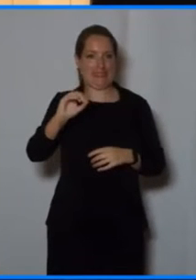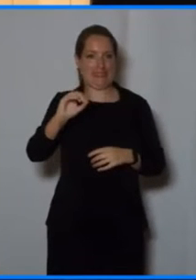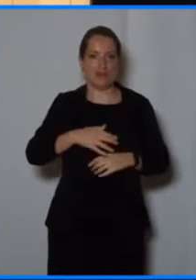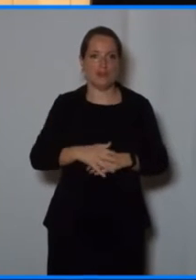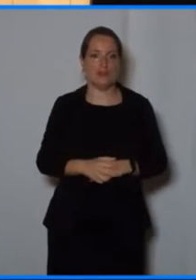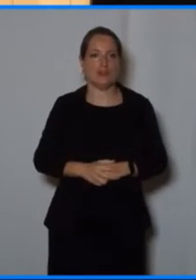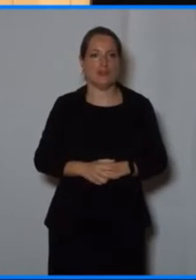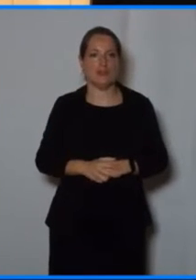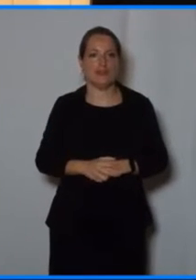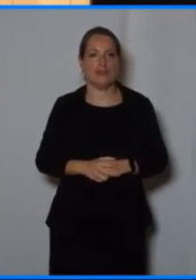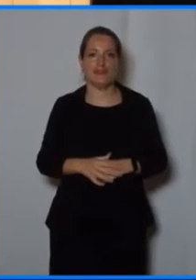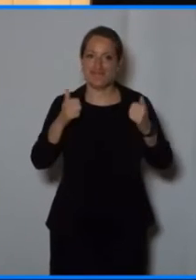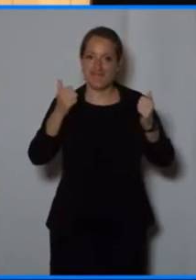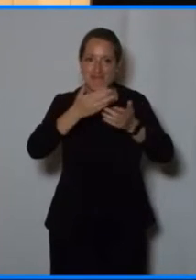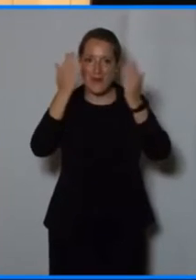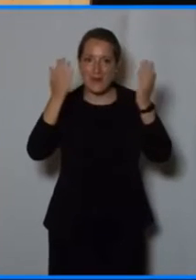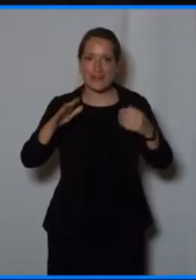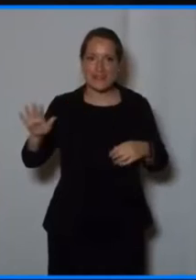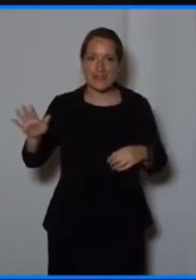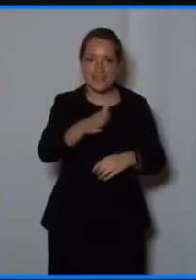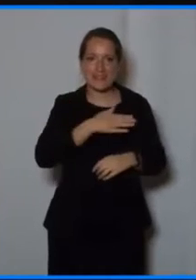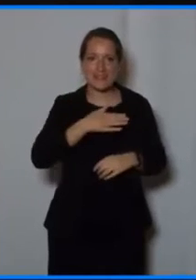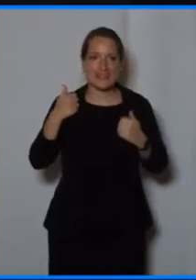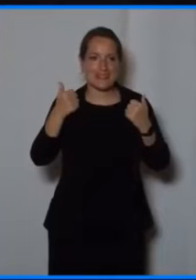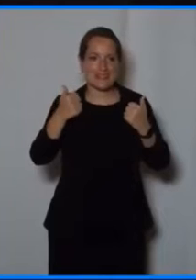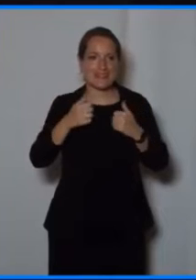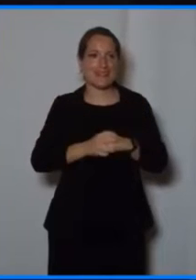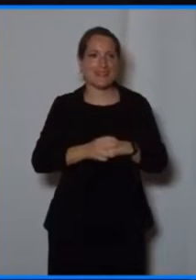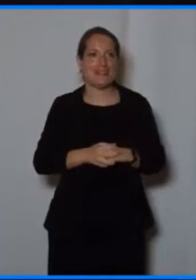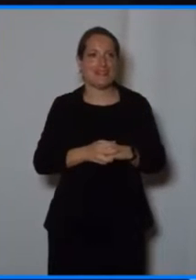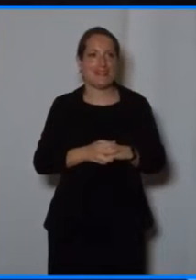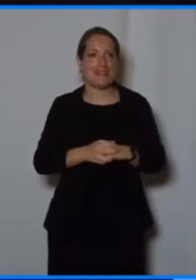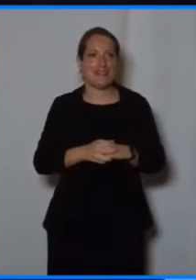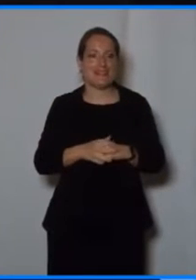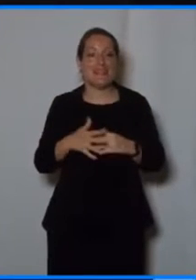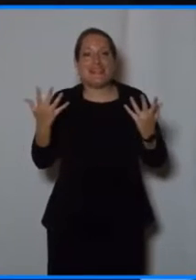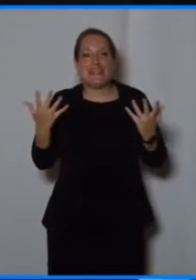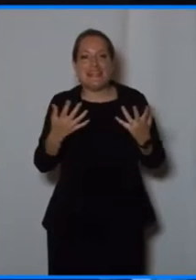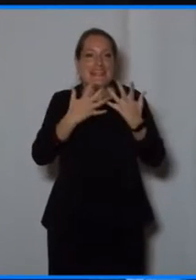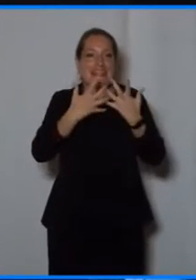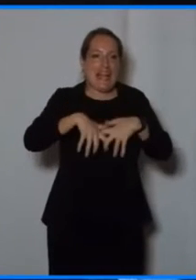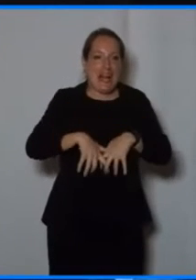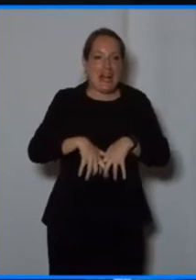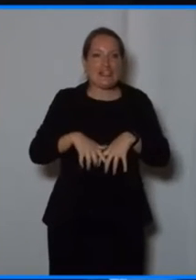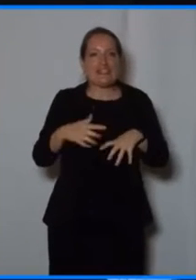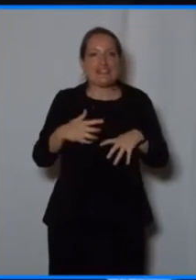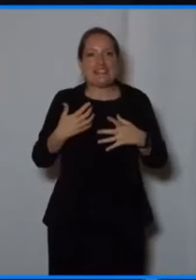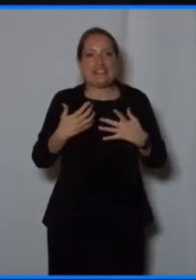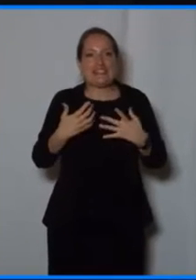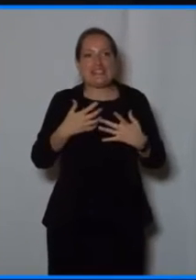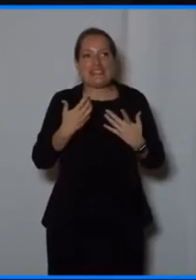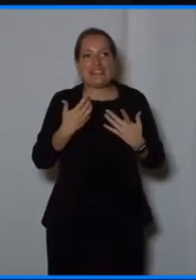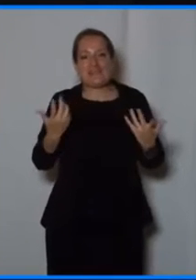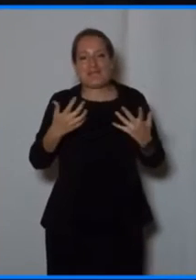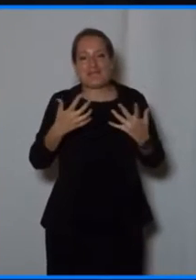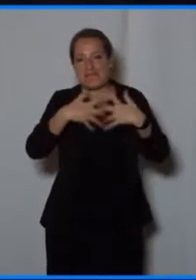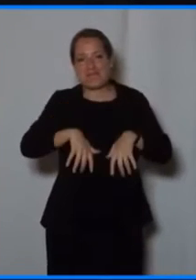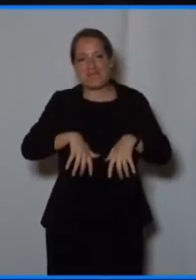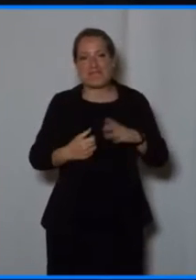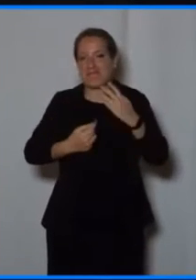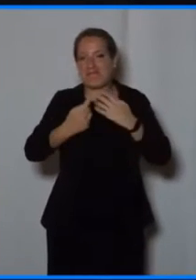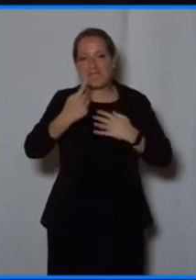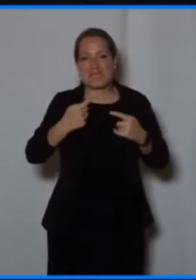Good morning, everyone. It seems that analog technologies are more reliable than telecom these days.